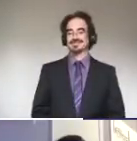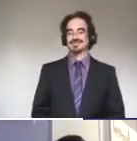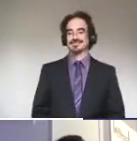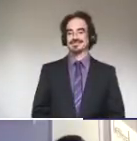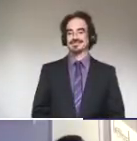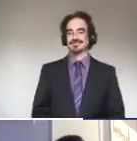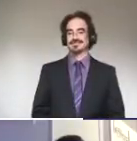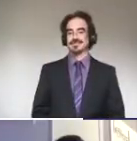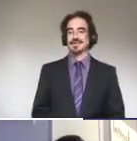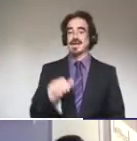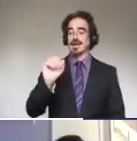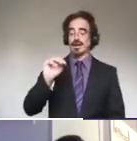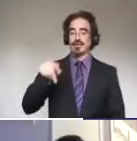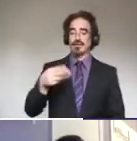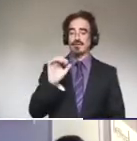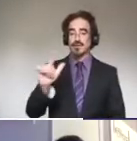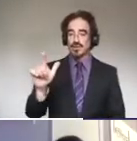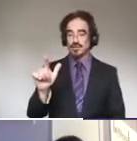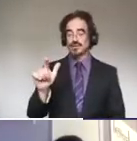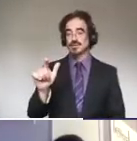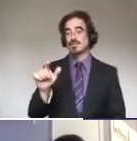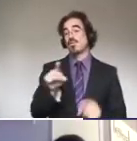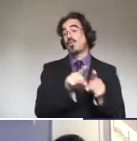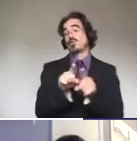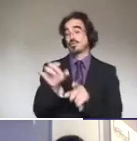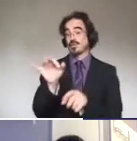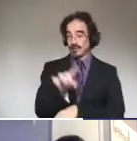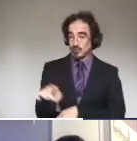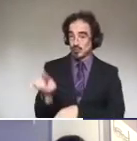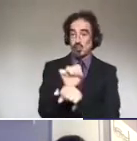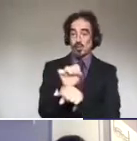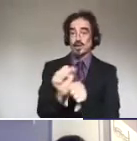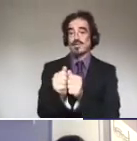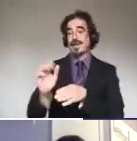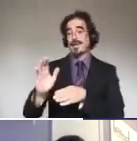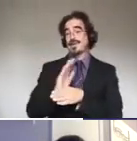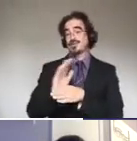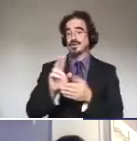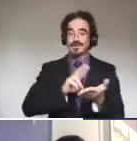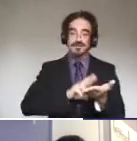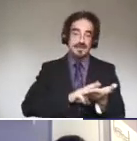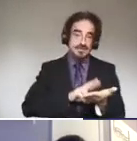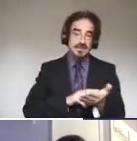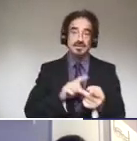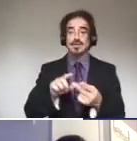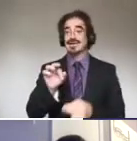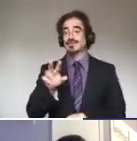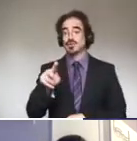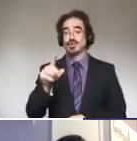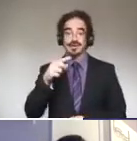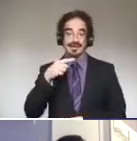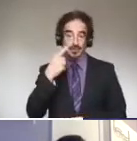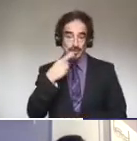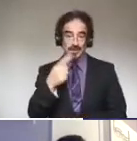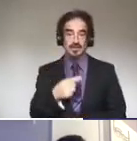ample has also, this is really important if you are, um, working in a business in veterinary medicine. Even if you're hearing, we have been involved